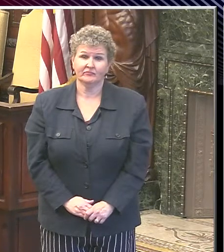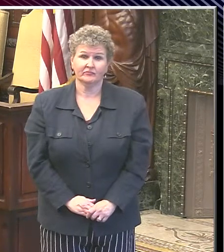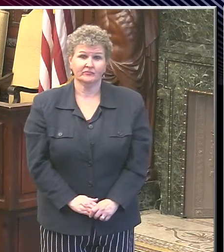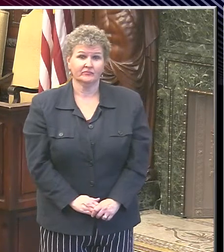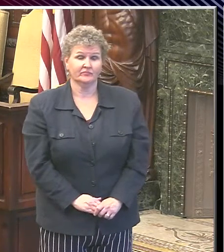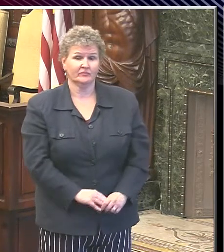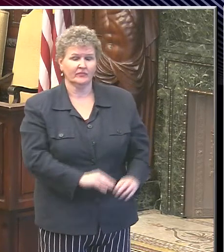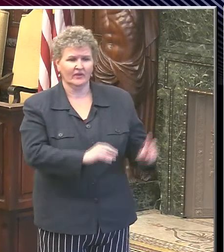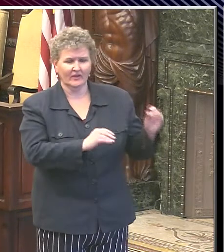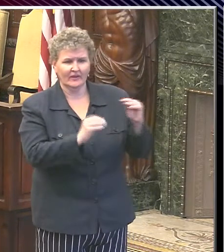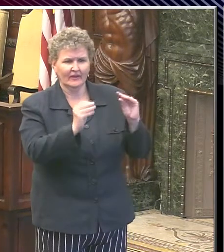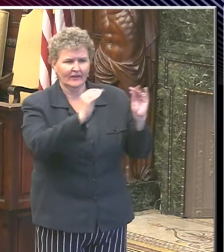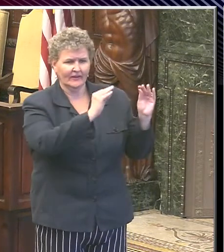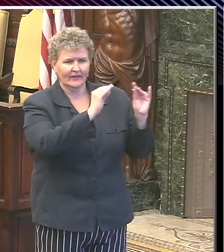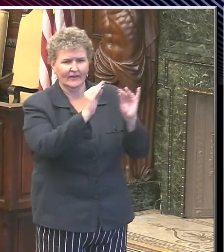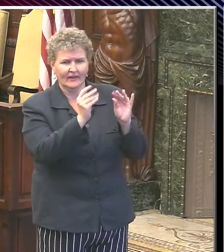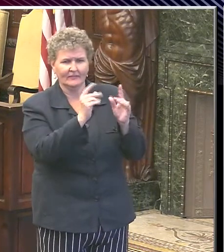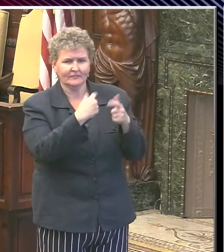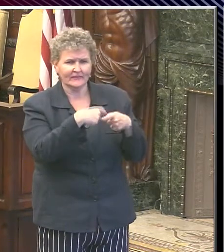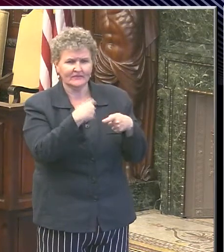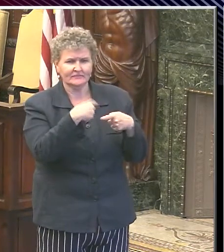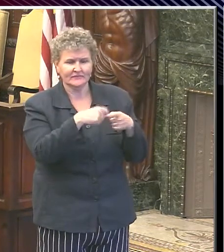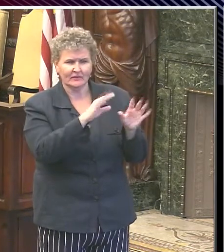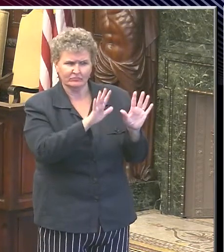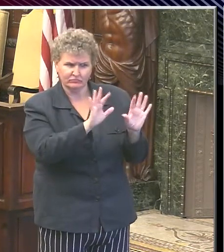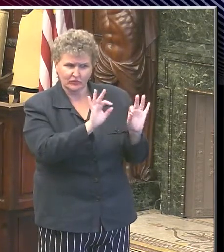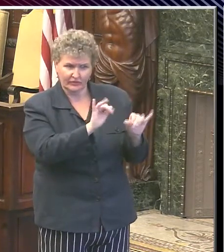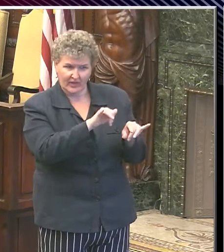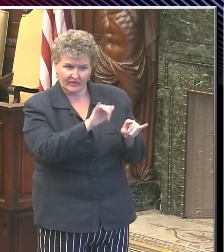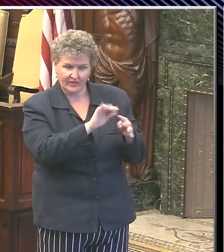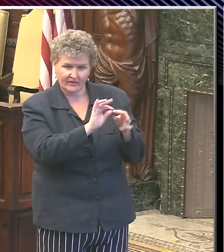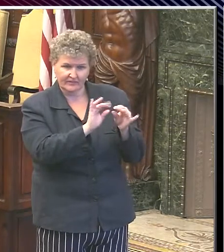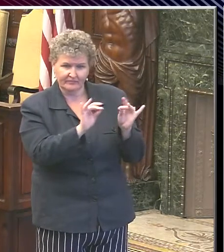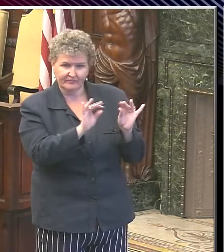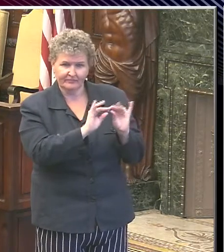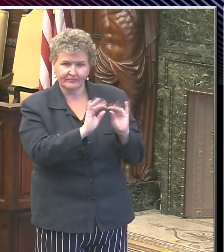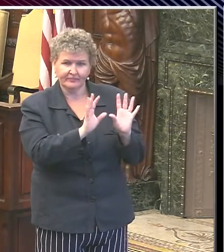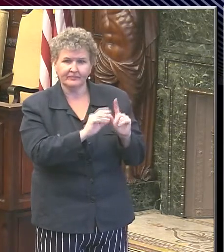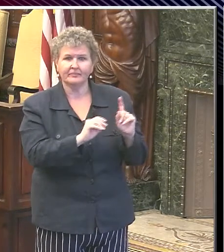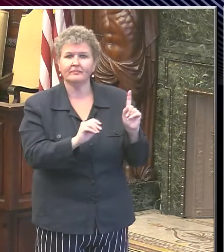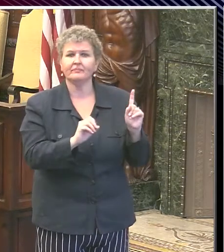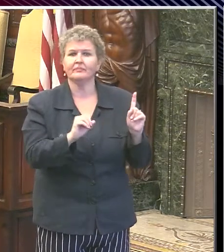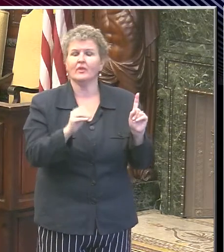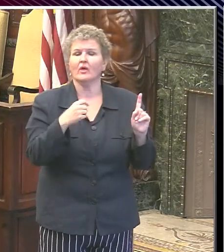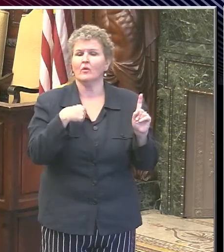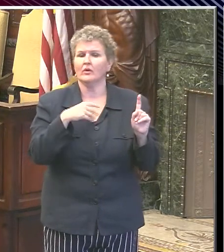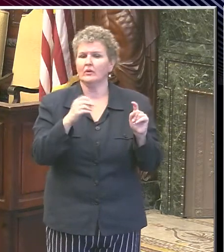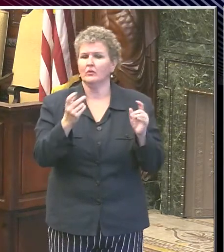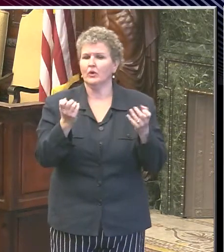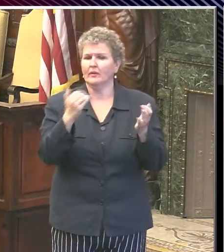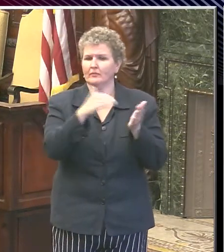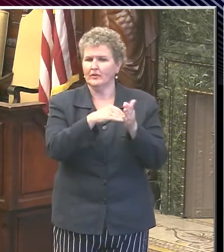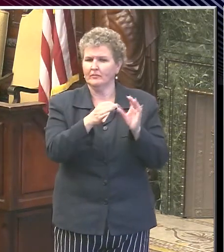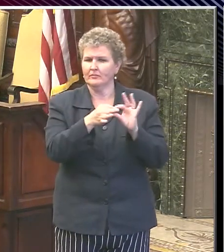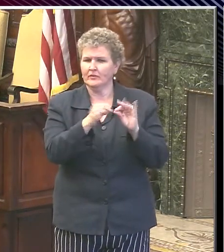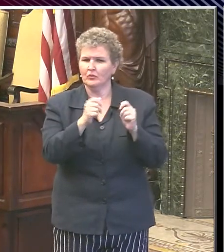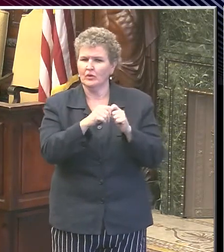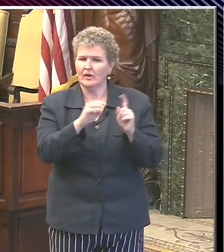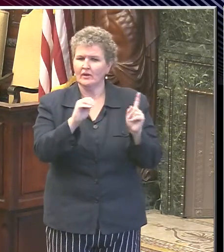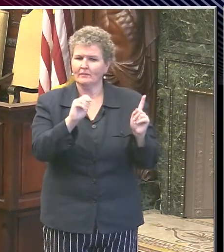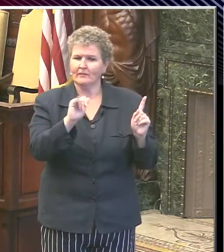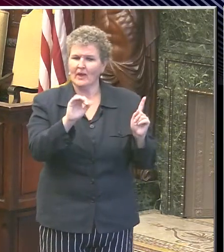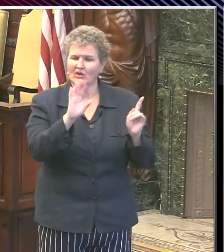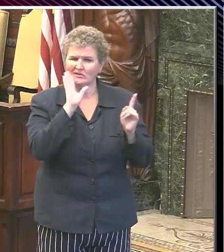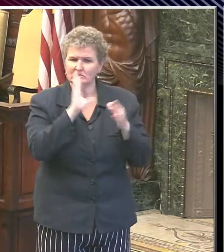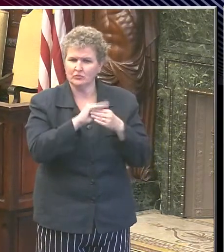dejar para el final. Shaira would be interested in having a repeat of what the Mayor's message was today, and I'm suggesting that we leave it till the end,